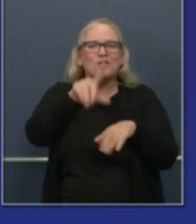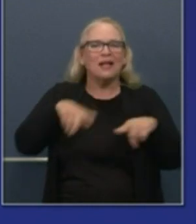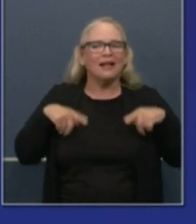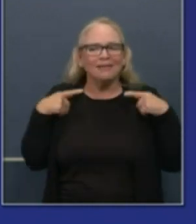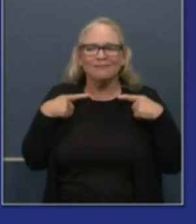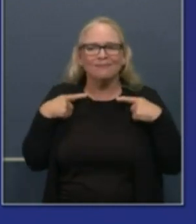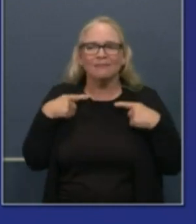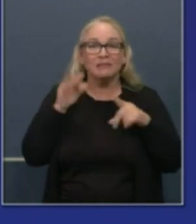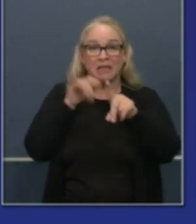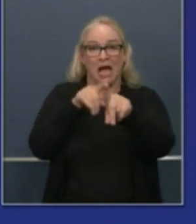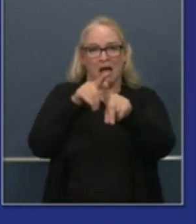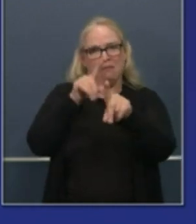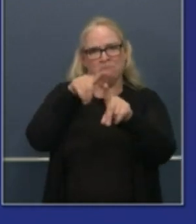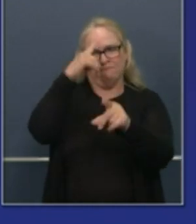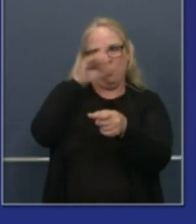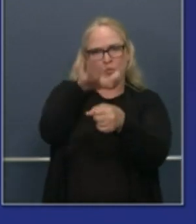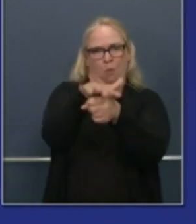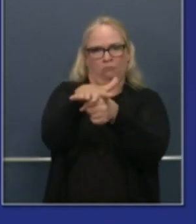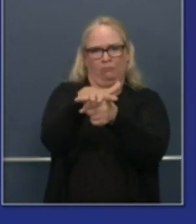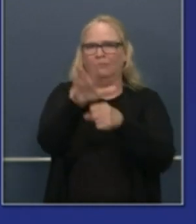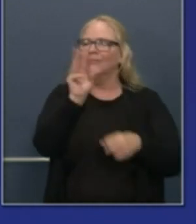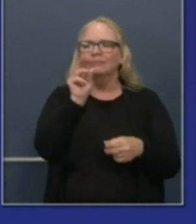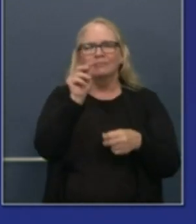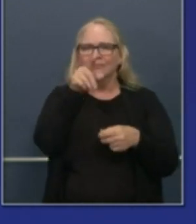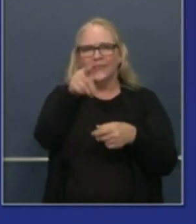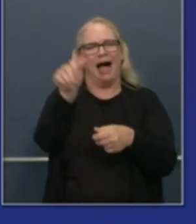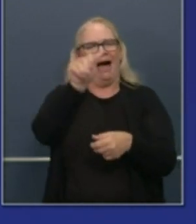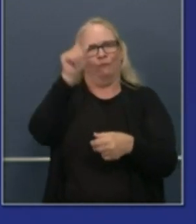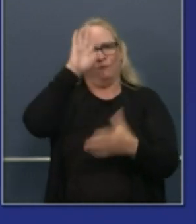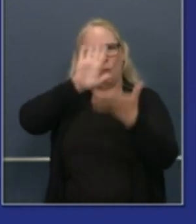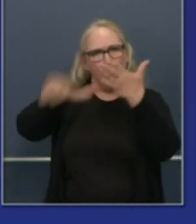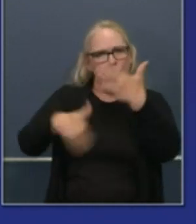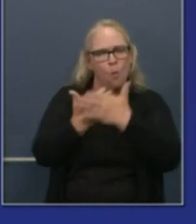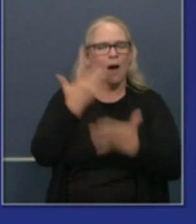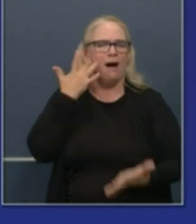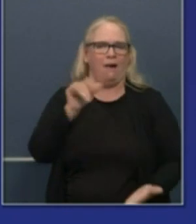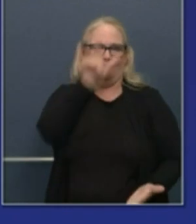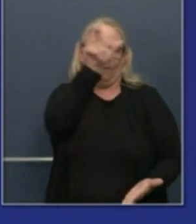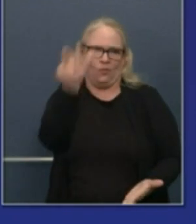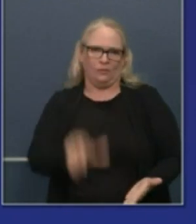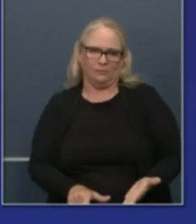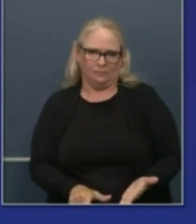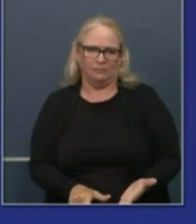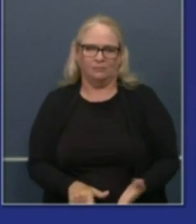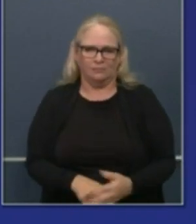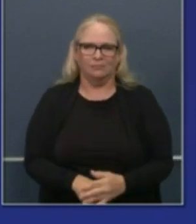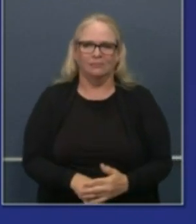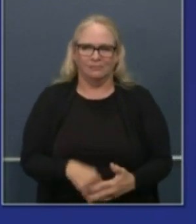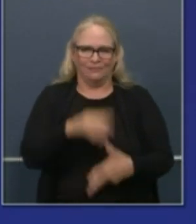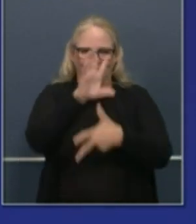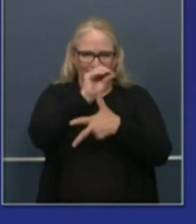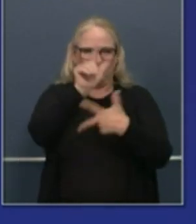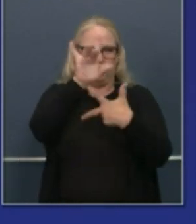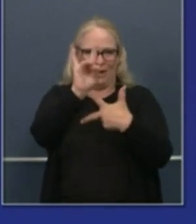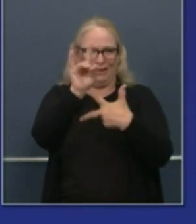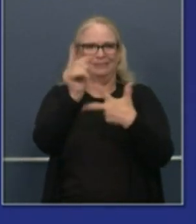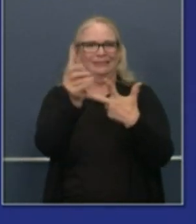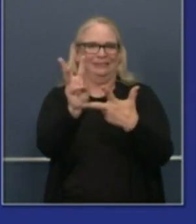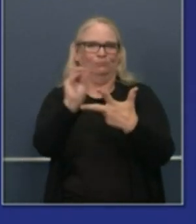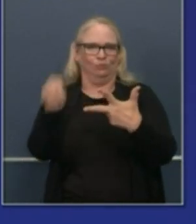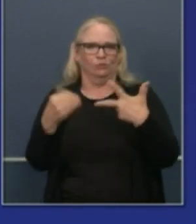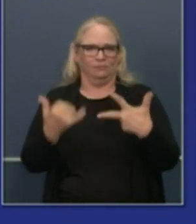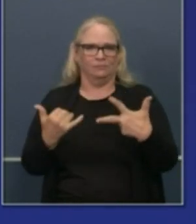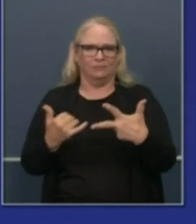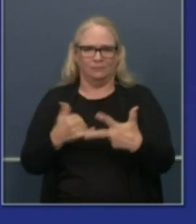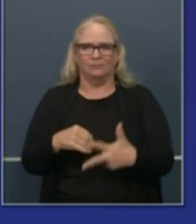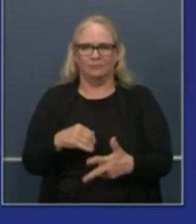this chart. That said again it is encouraging to go from 50 28 to 16 percent but we